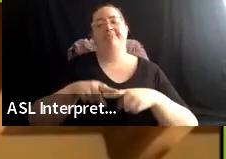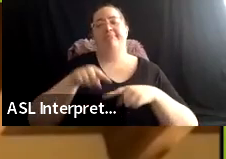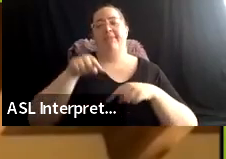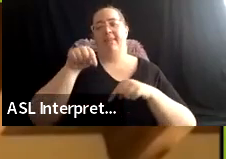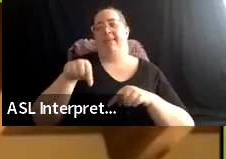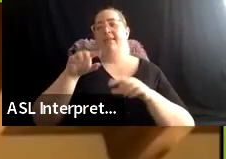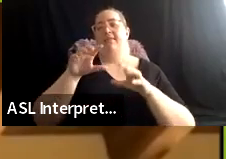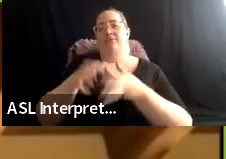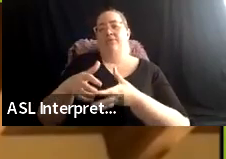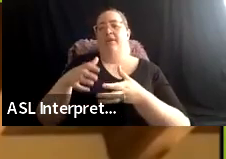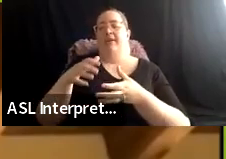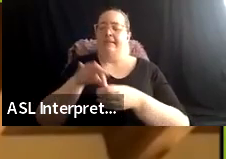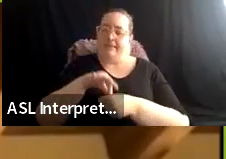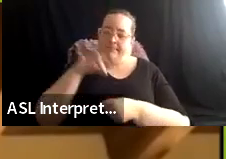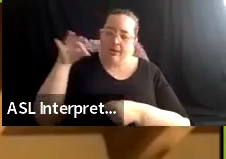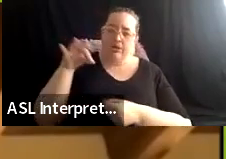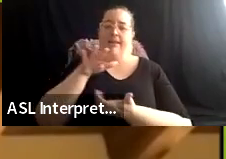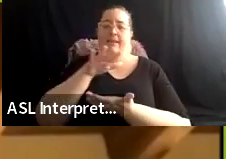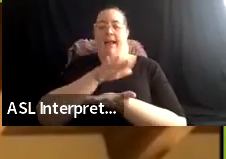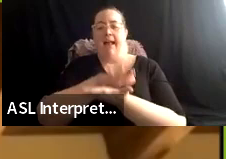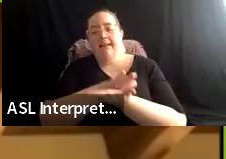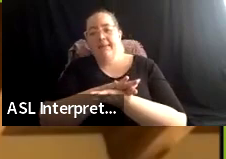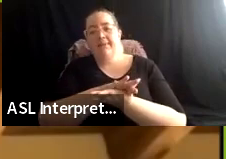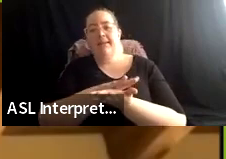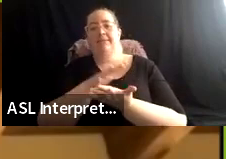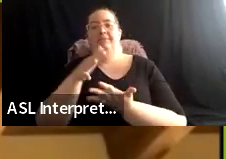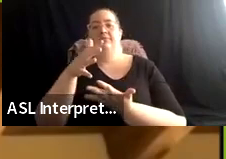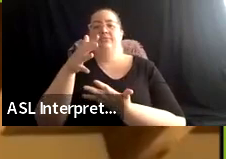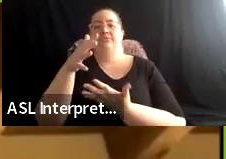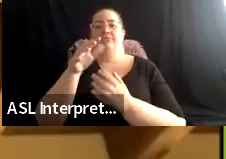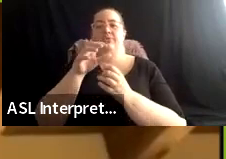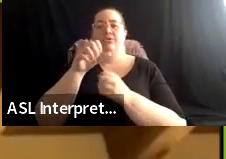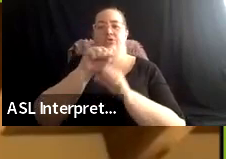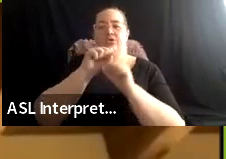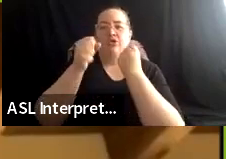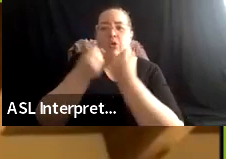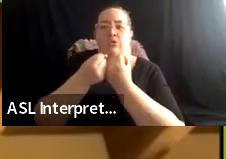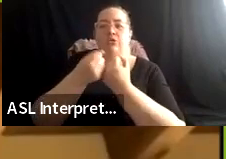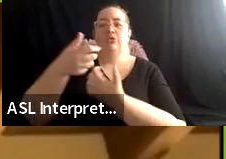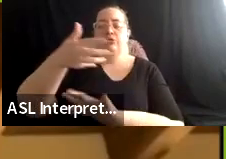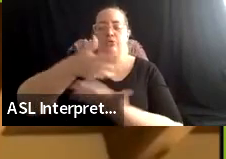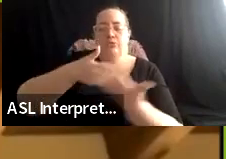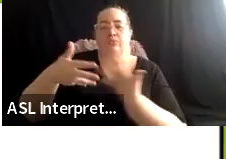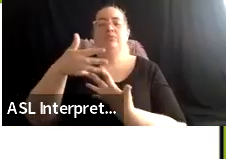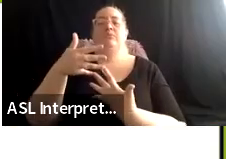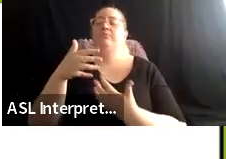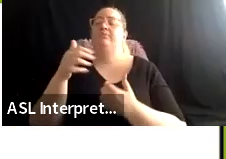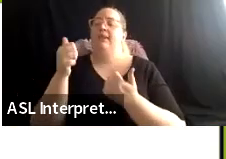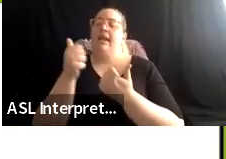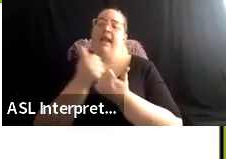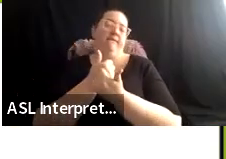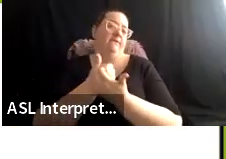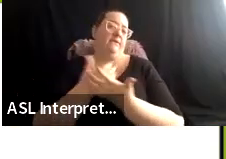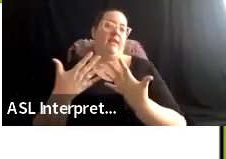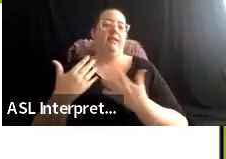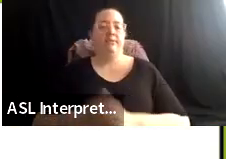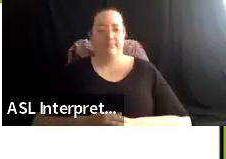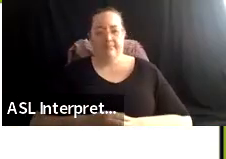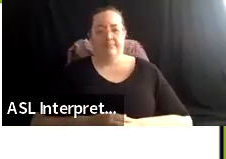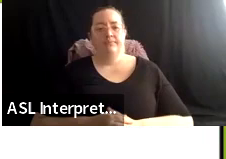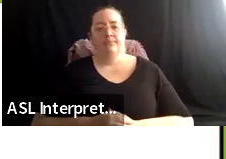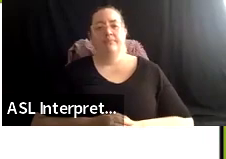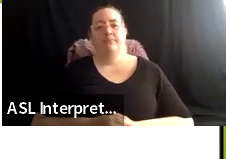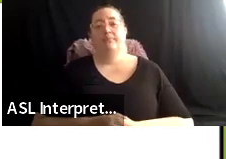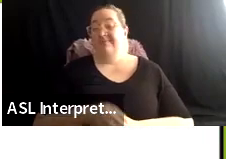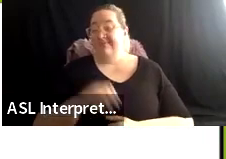you know, socially, all the ways. Yeah. And moving forward, you know, how do we sort of